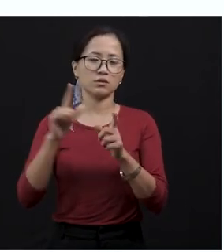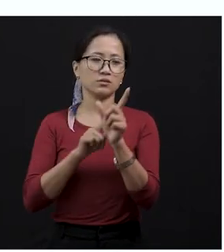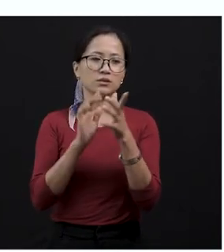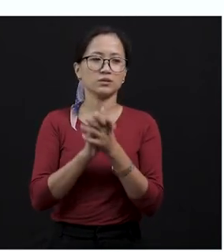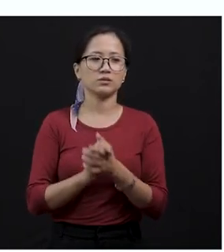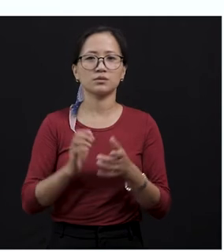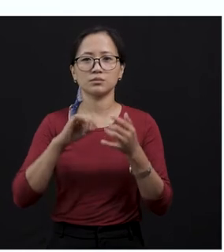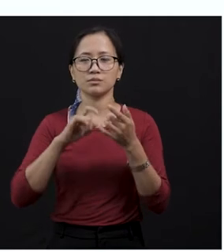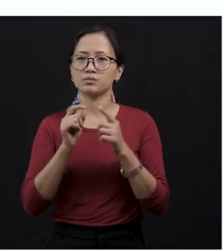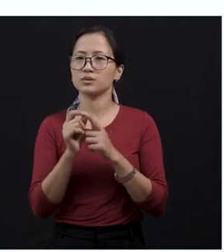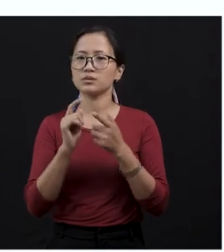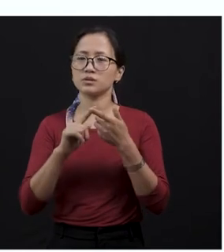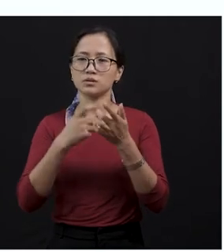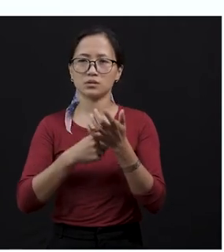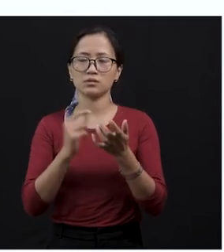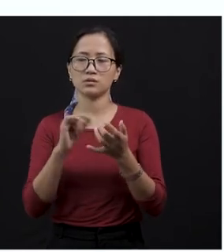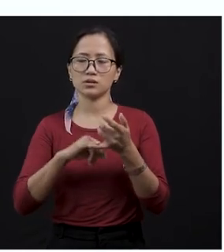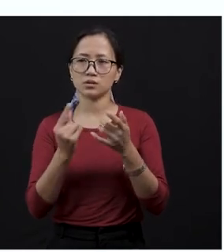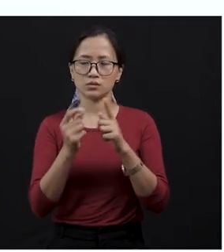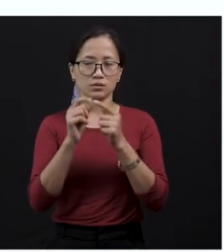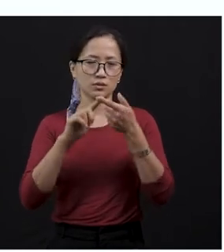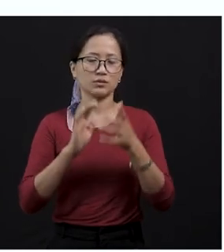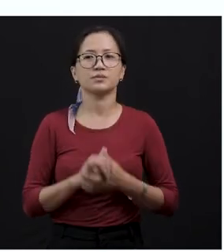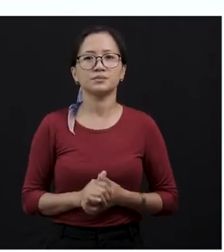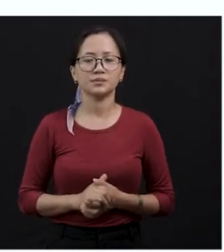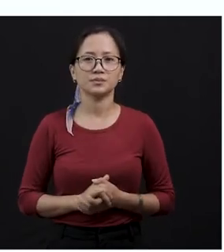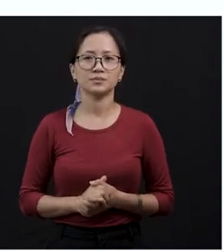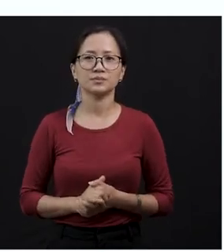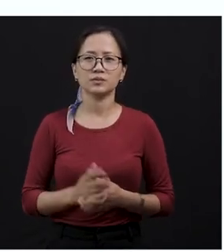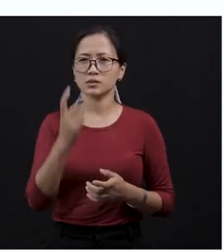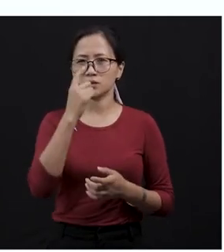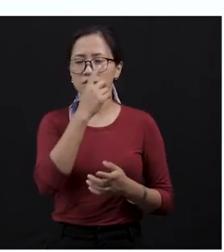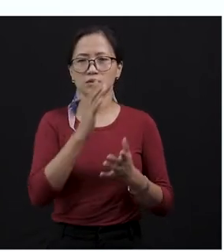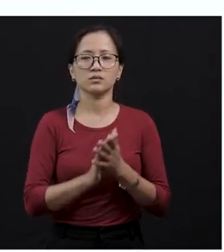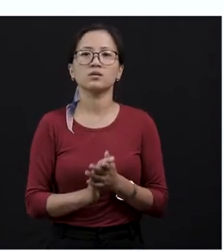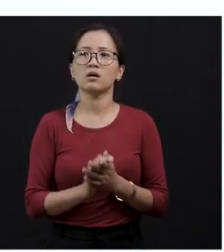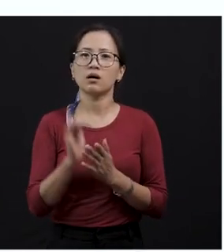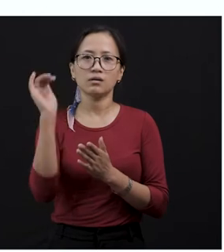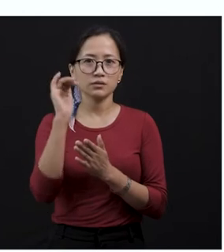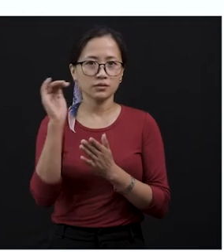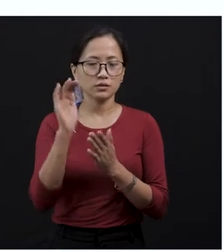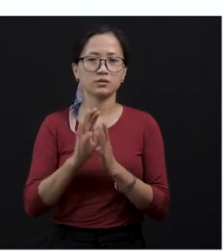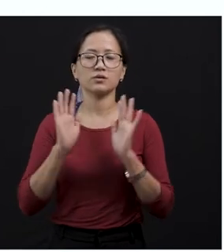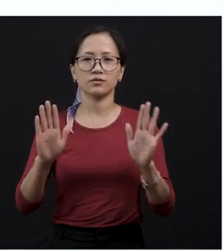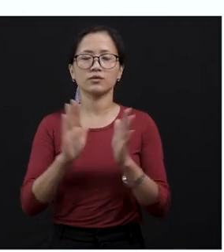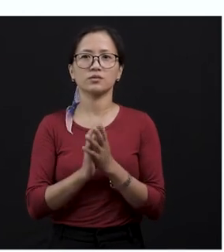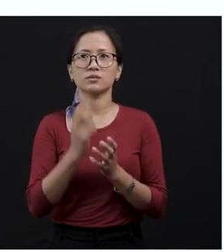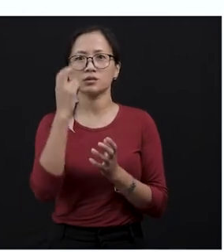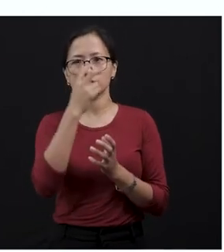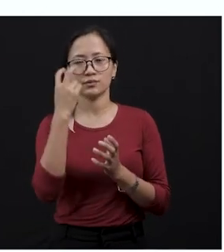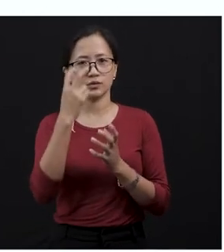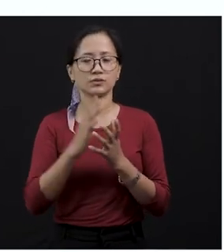the cobra would try to mesmerize the mangos, okay? Because the eyes, the eyes of the snake has the power to mesmerize a person